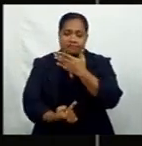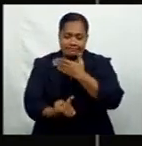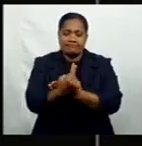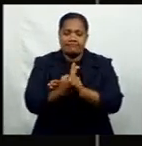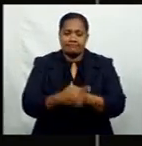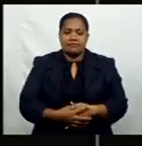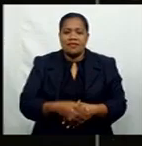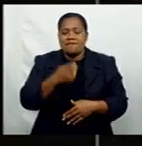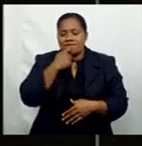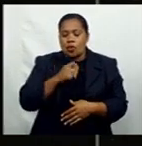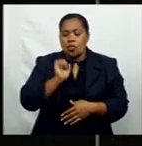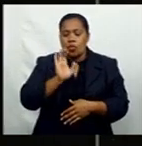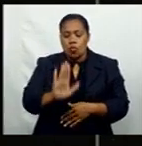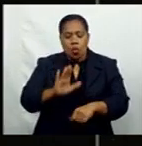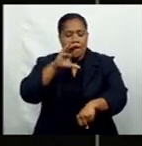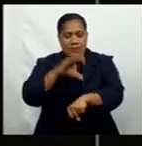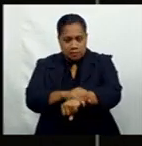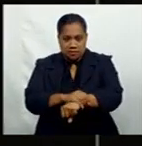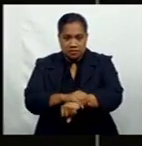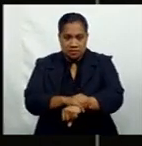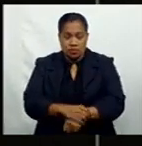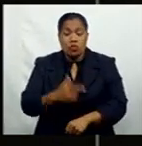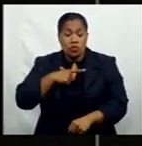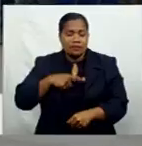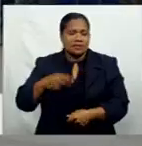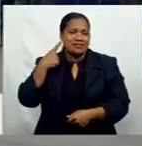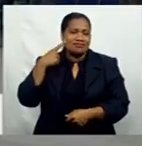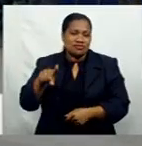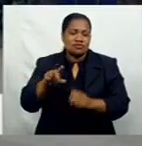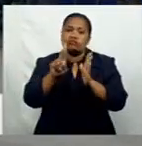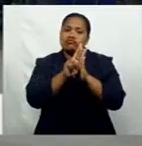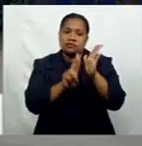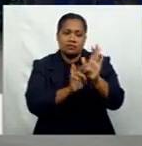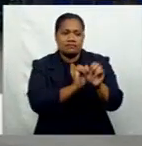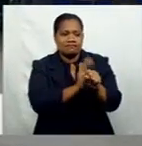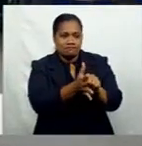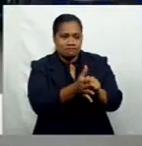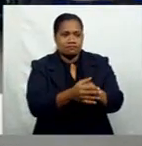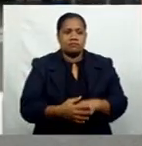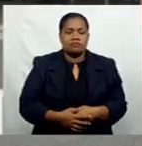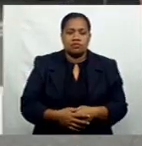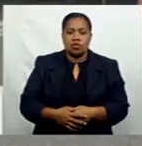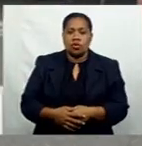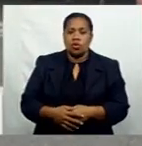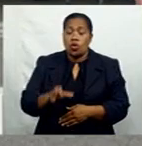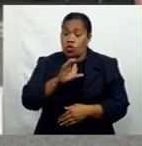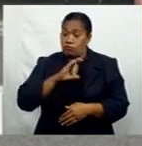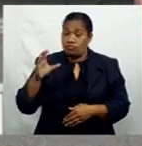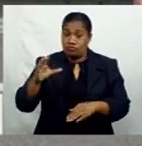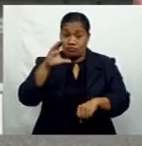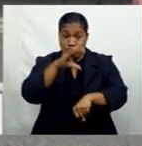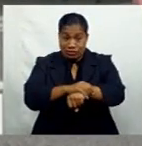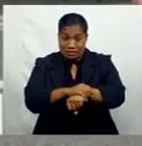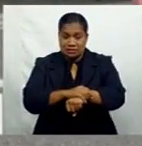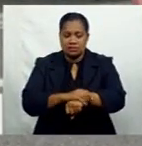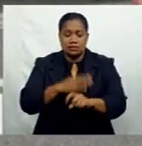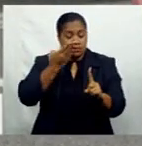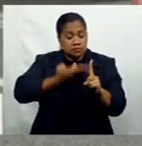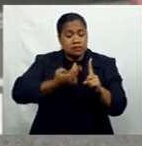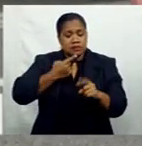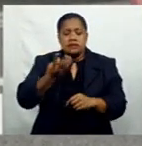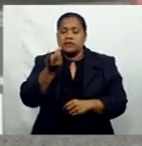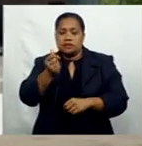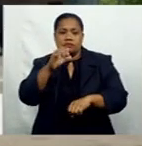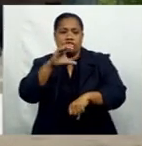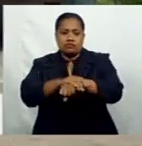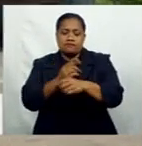a few of its own officers breaching restrictions. Commissioner of Police, Brigadier General Sitivening Gilio, says a number of police officers have